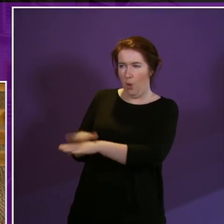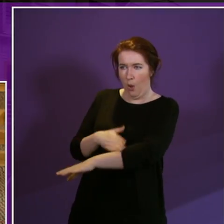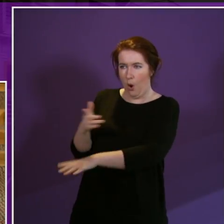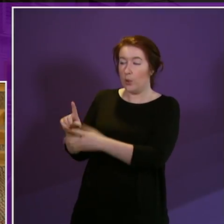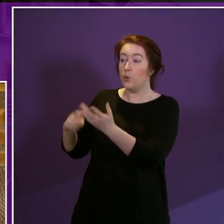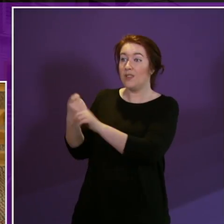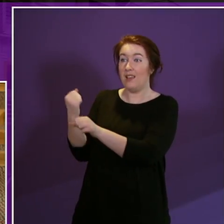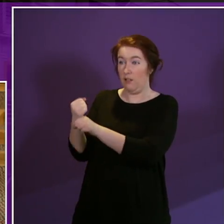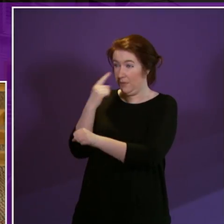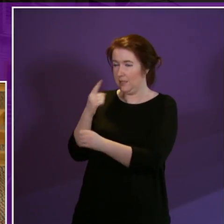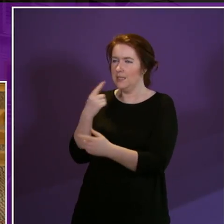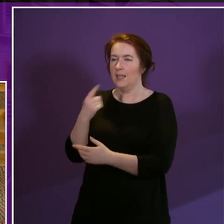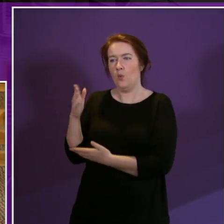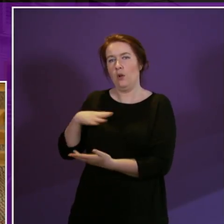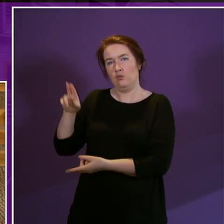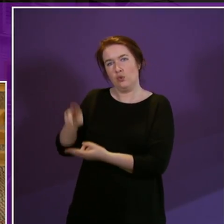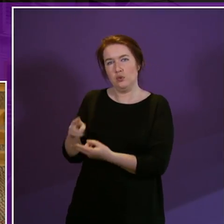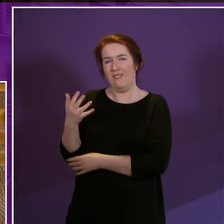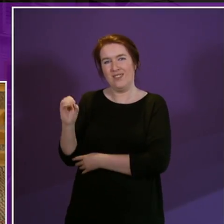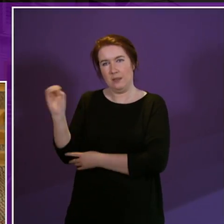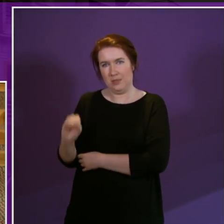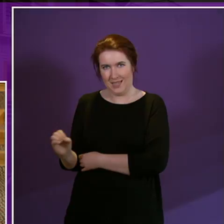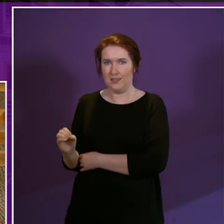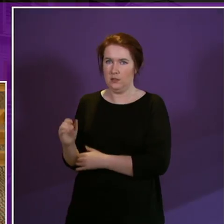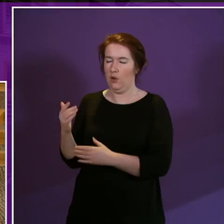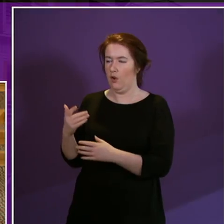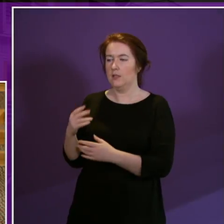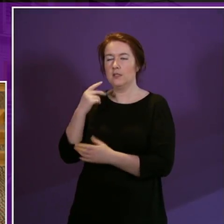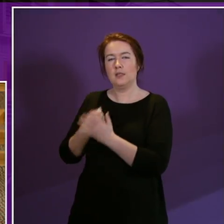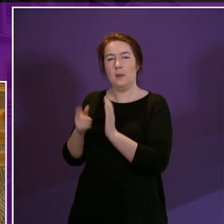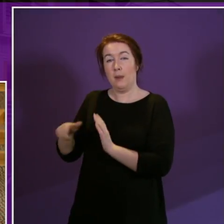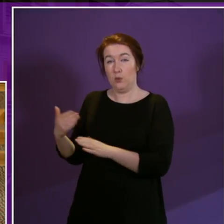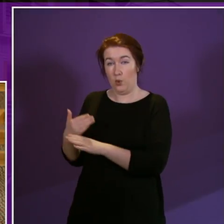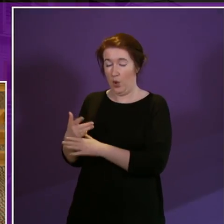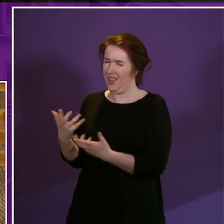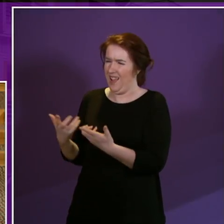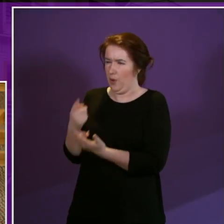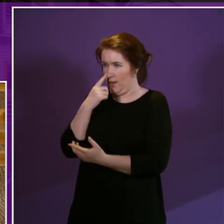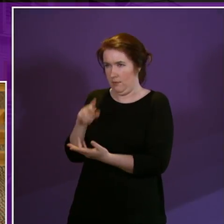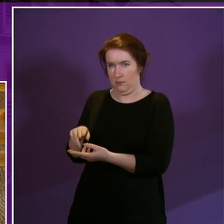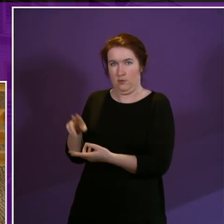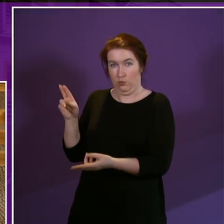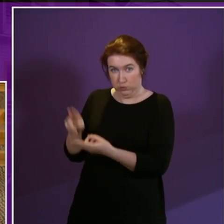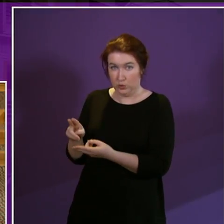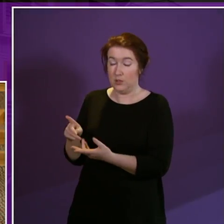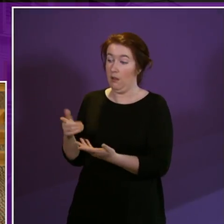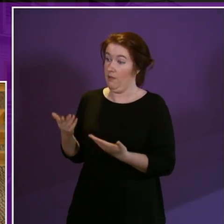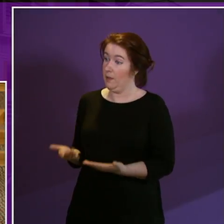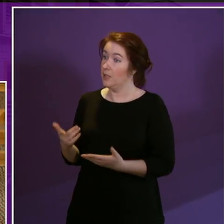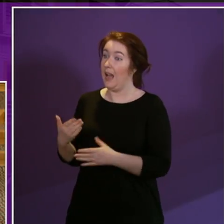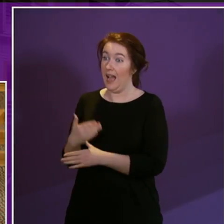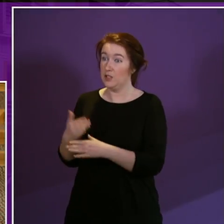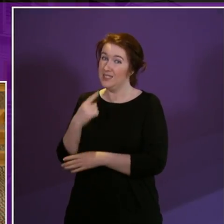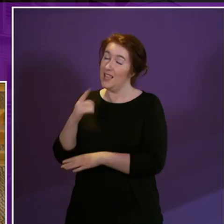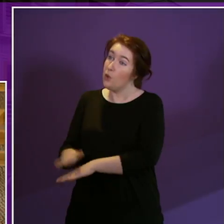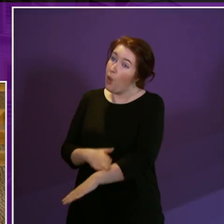meet that target of having the employability gap. On the basis of its current actions, which it says will